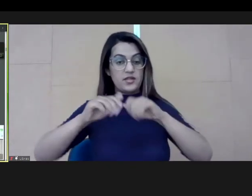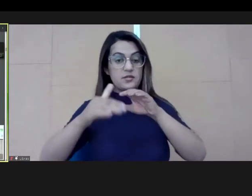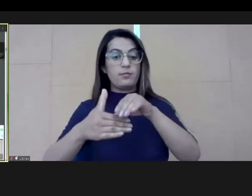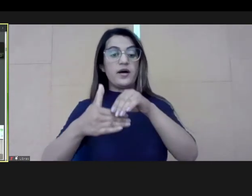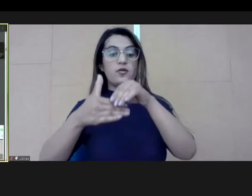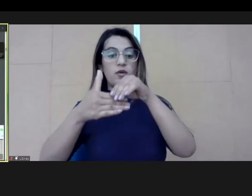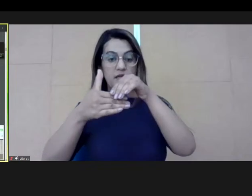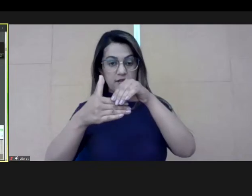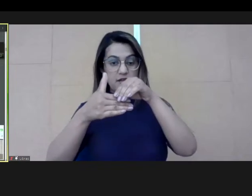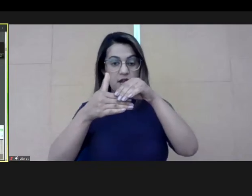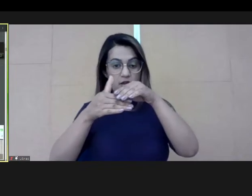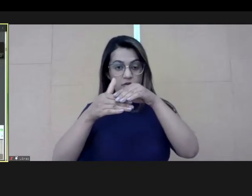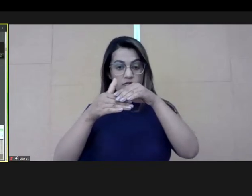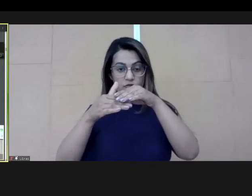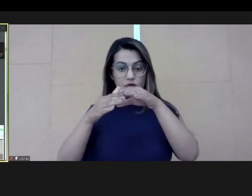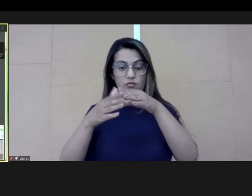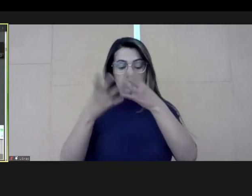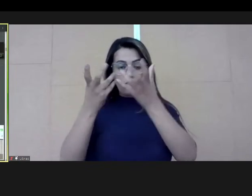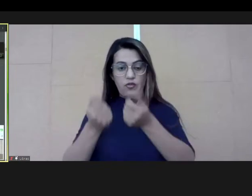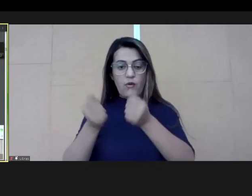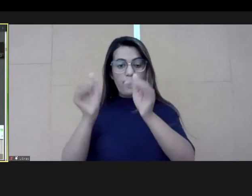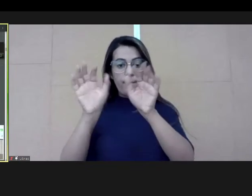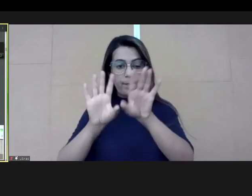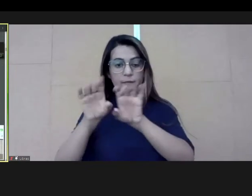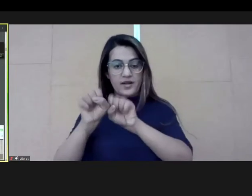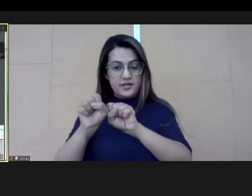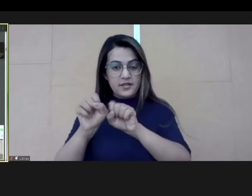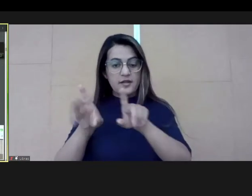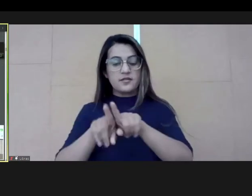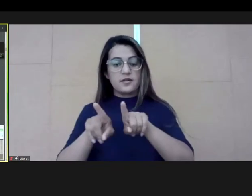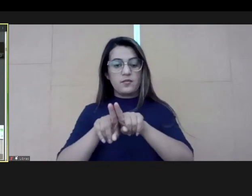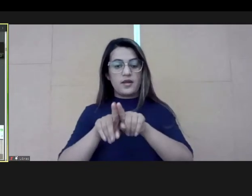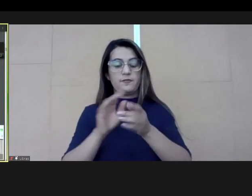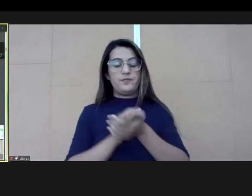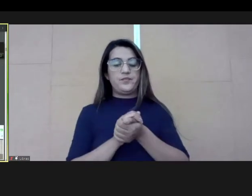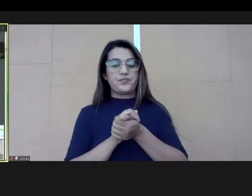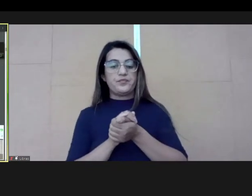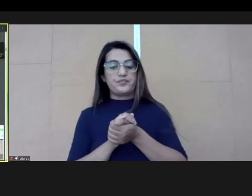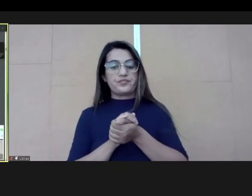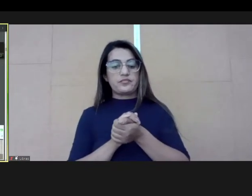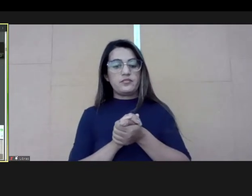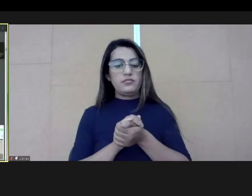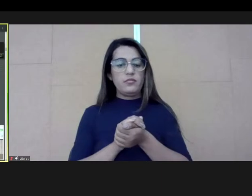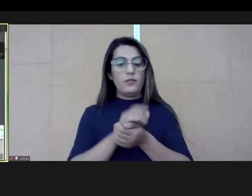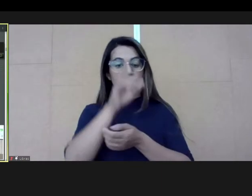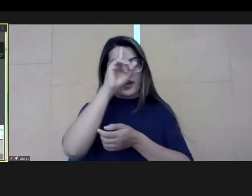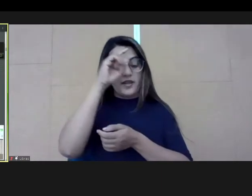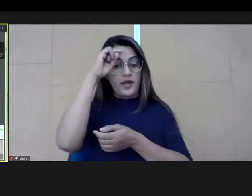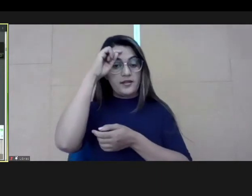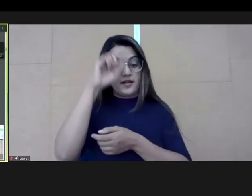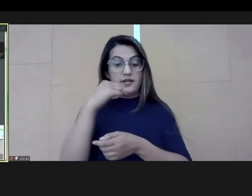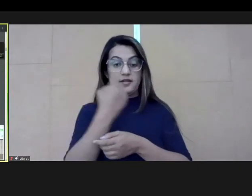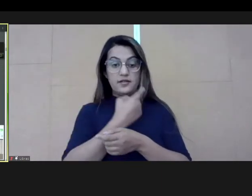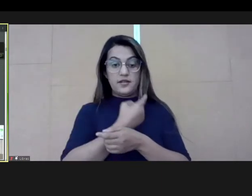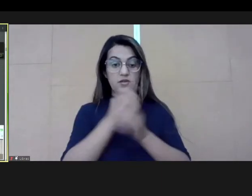government that this was formalized. And the idea of this event